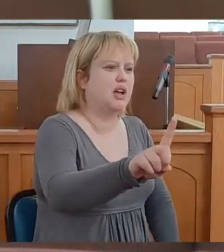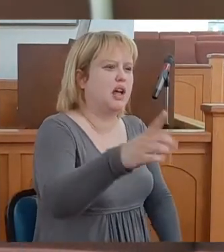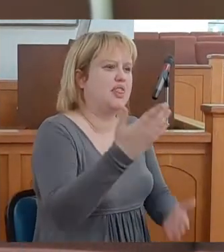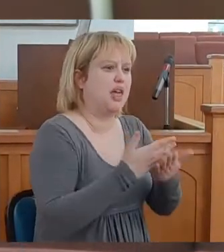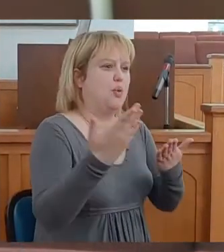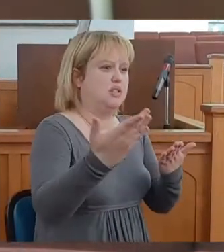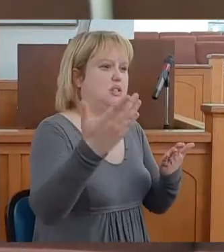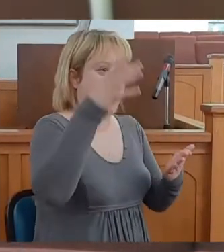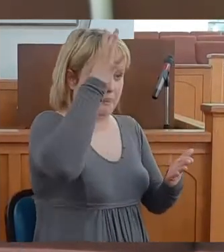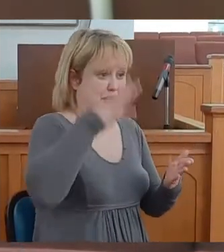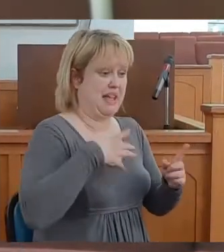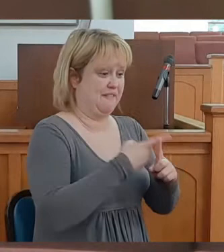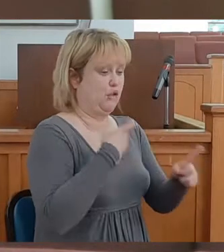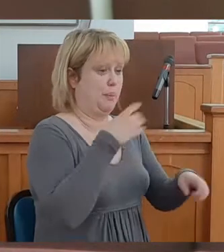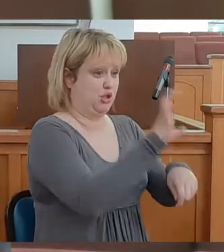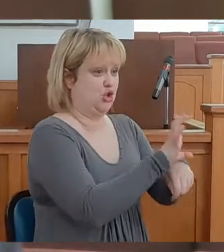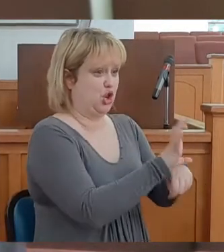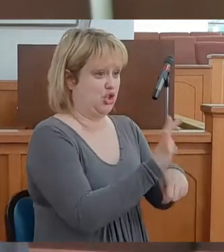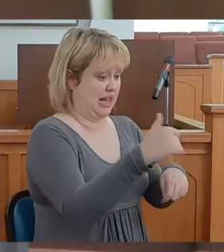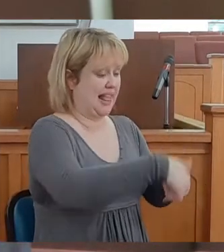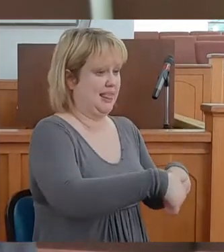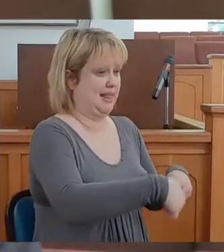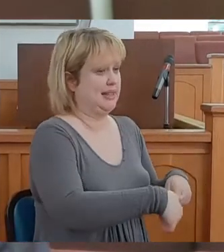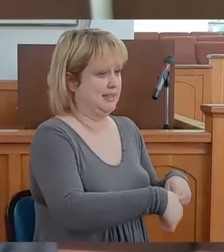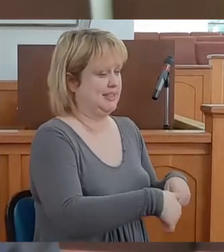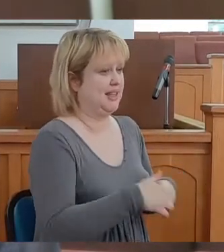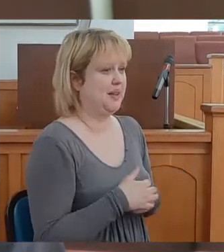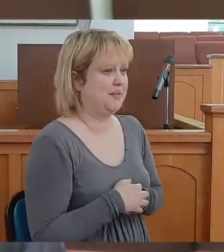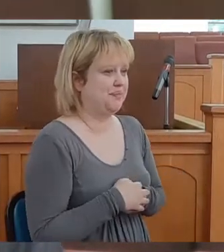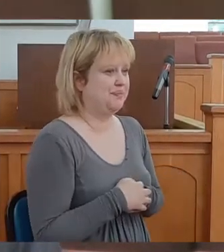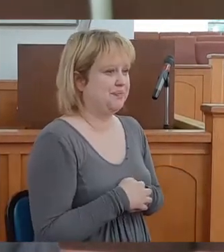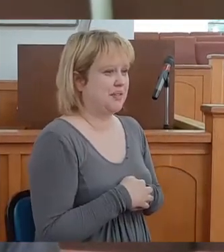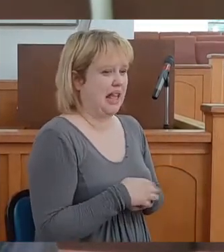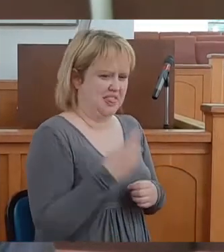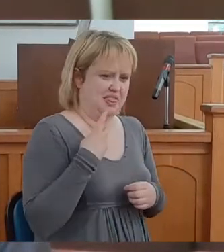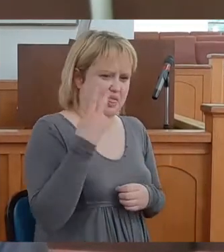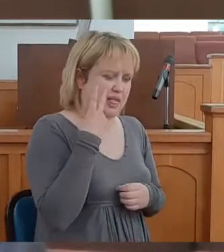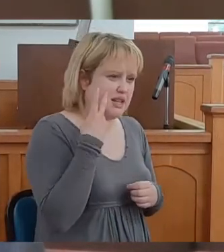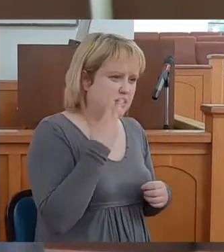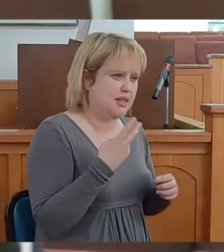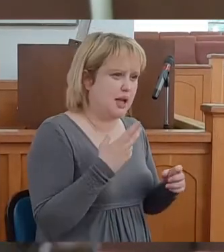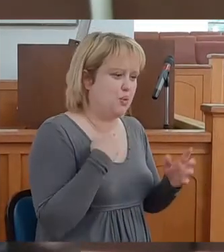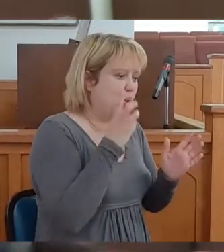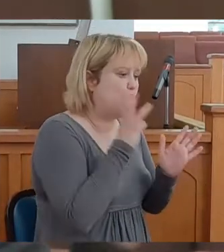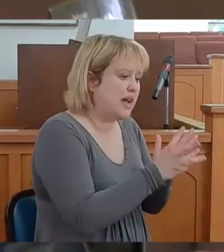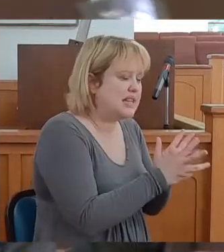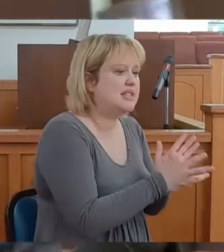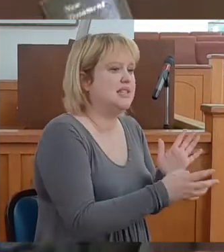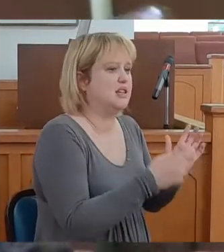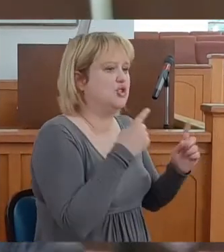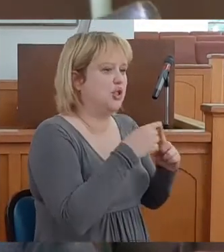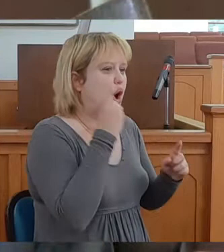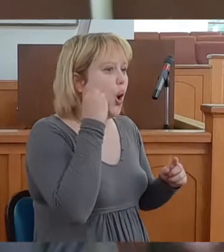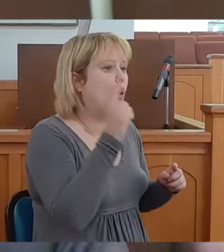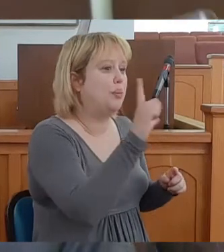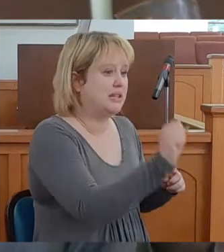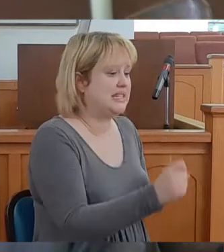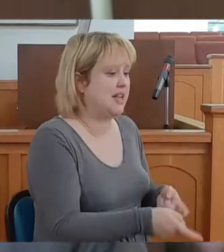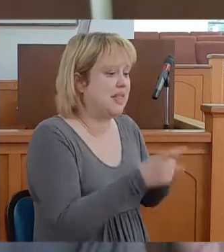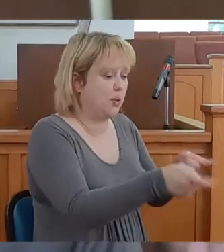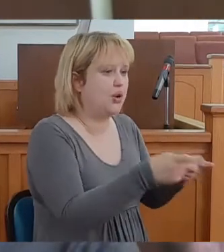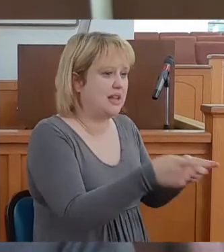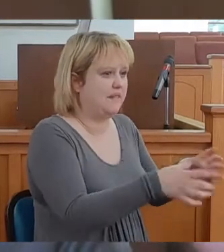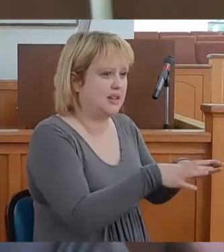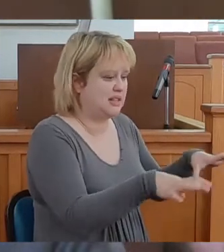some faithful men from a church like this. They was witnessing to the homeless and they was giving them these little